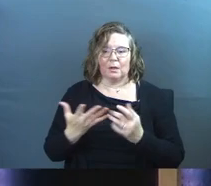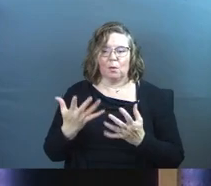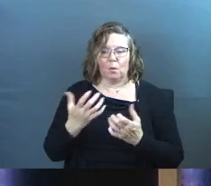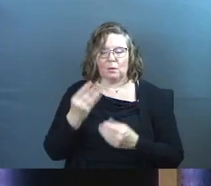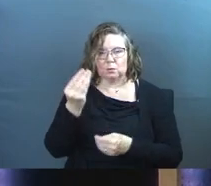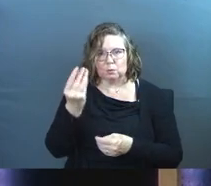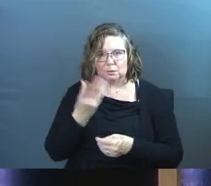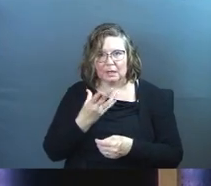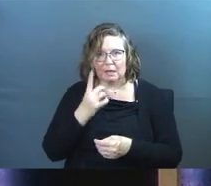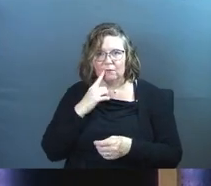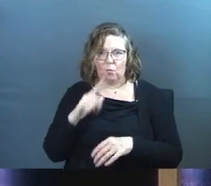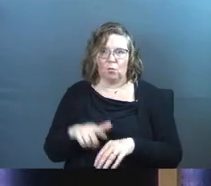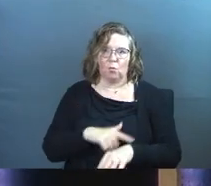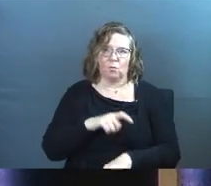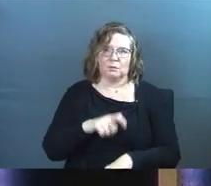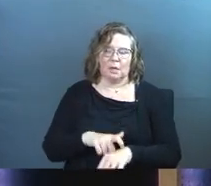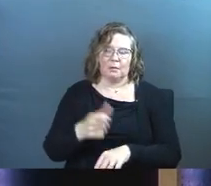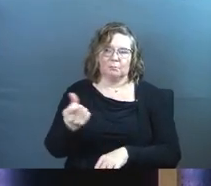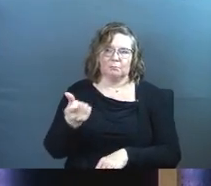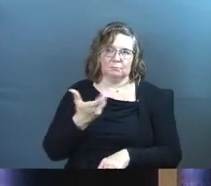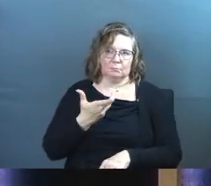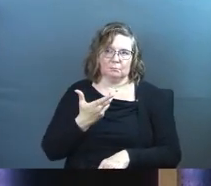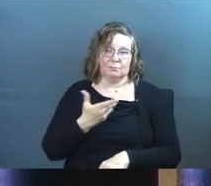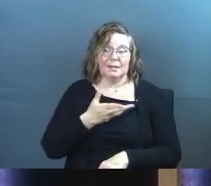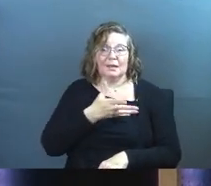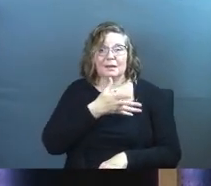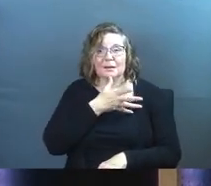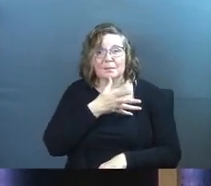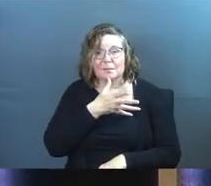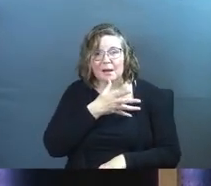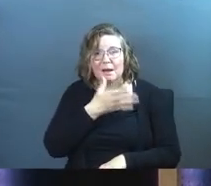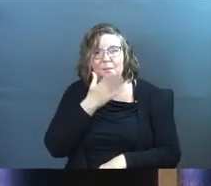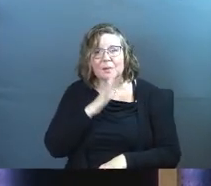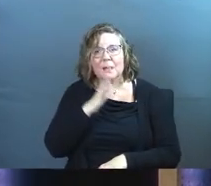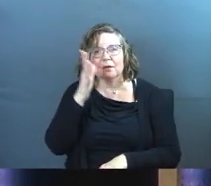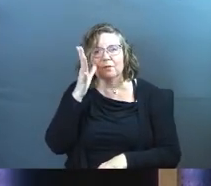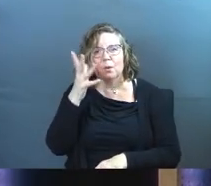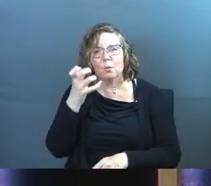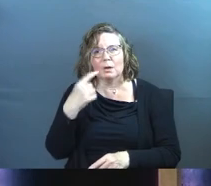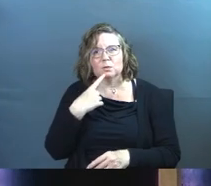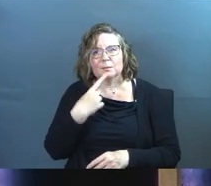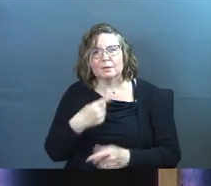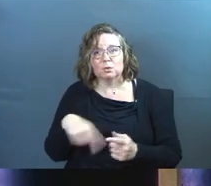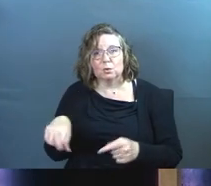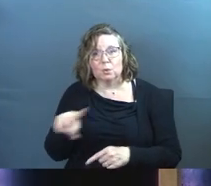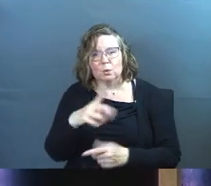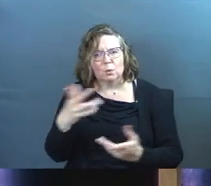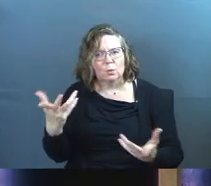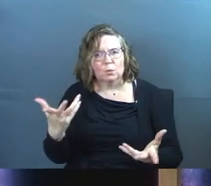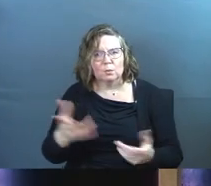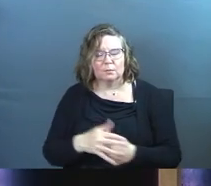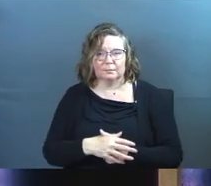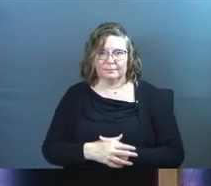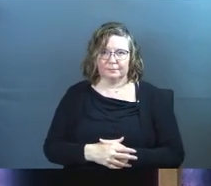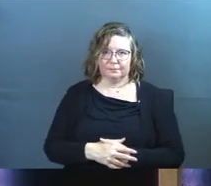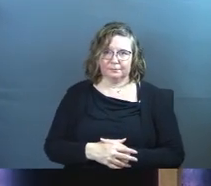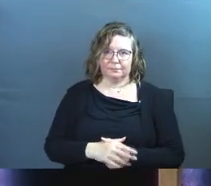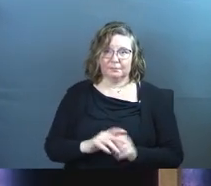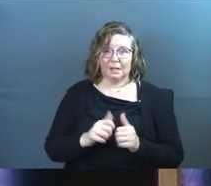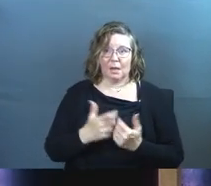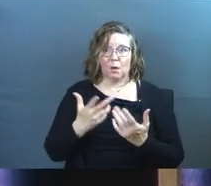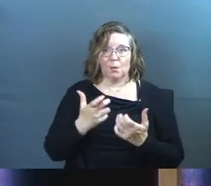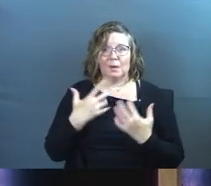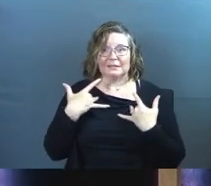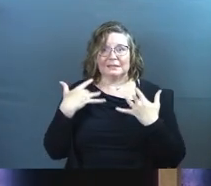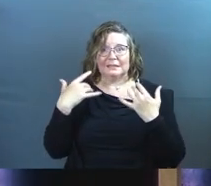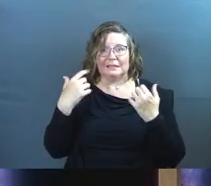wanting to say for a very, very long time. Mom, what does God the father want to speak to you? How does